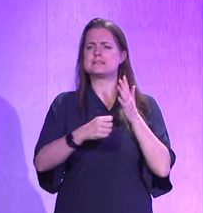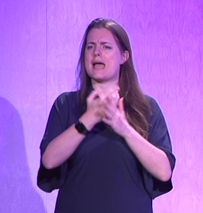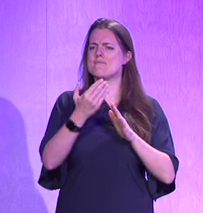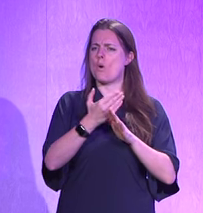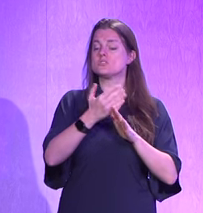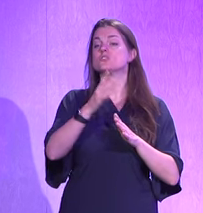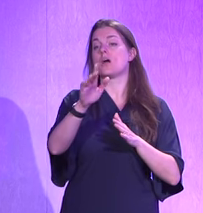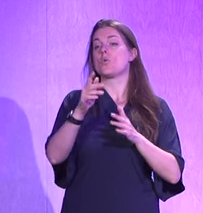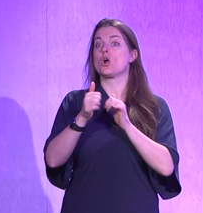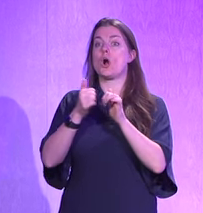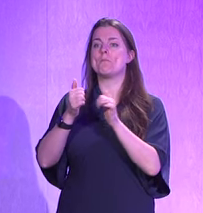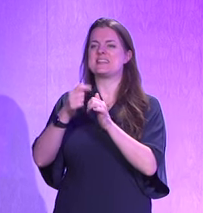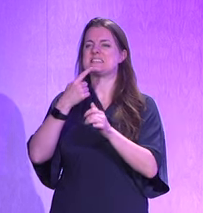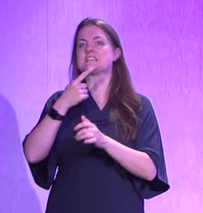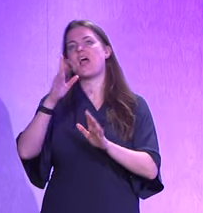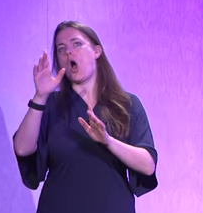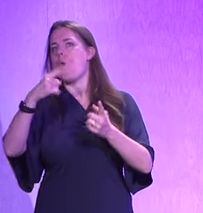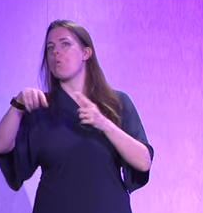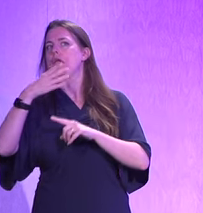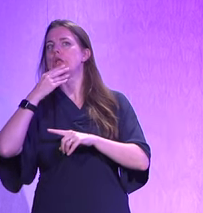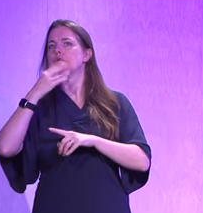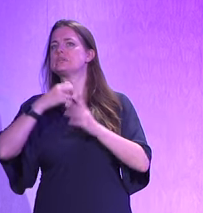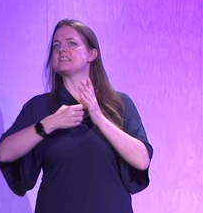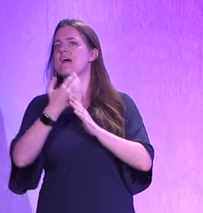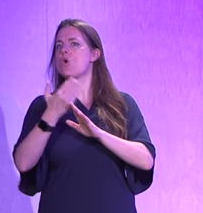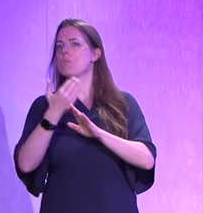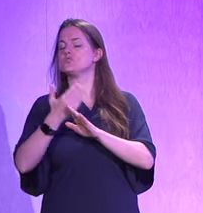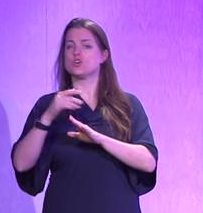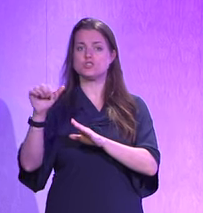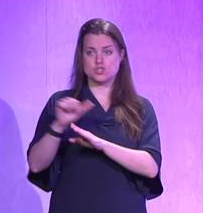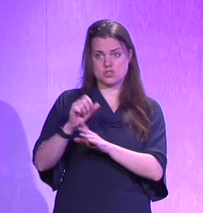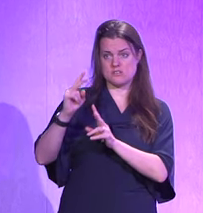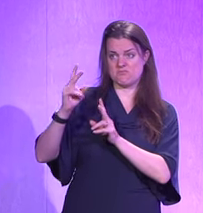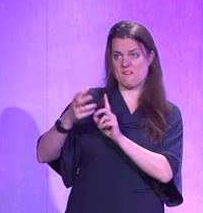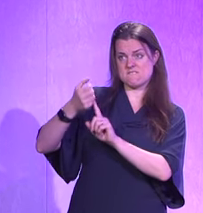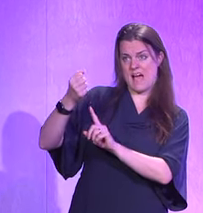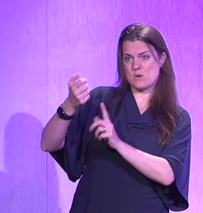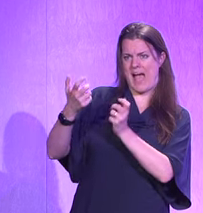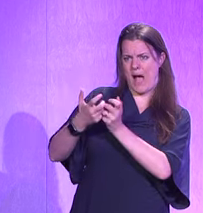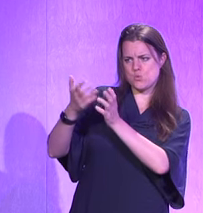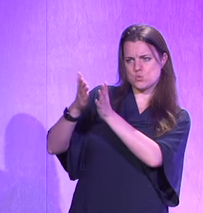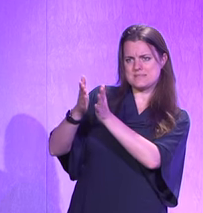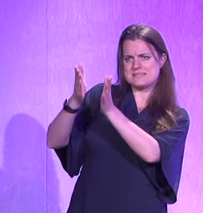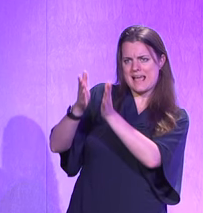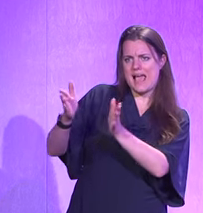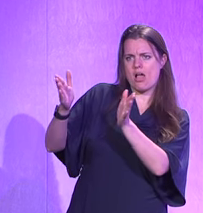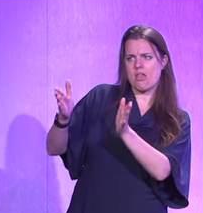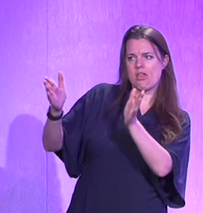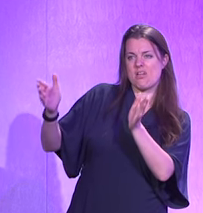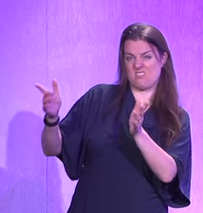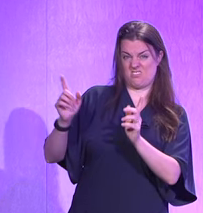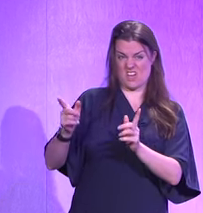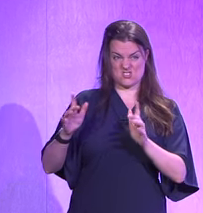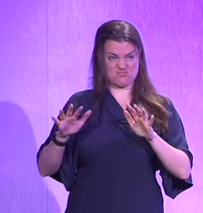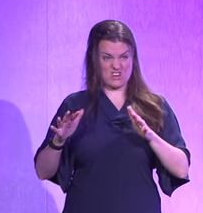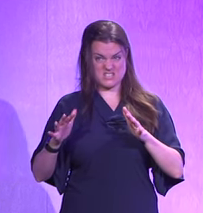In today's world, companies that claim to have adopted DevOps should also have found a way of scaling it.